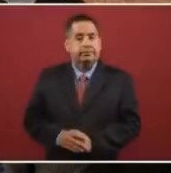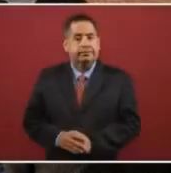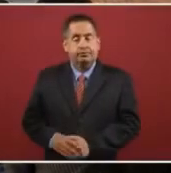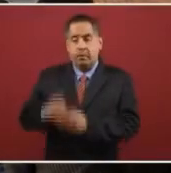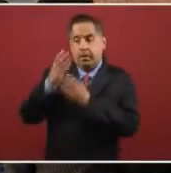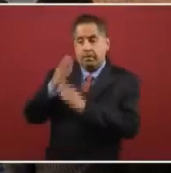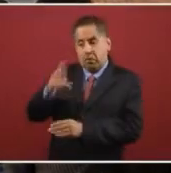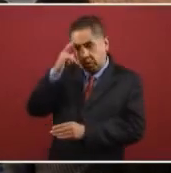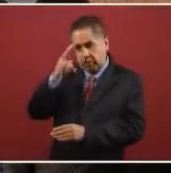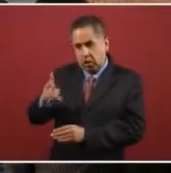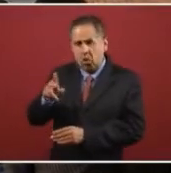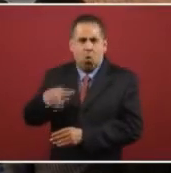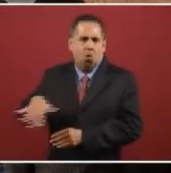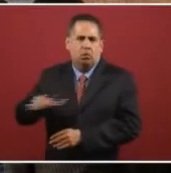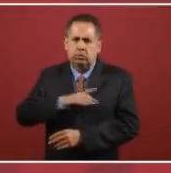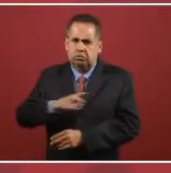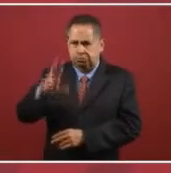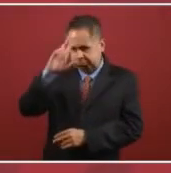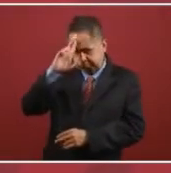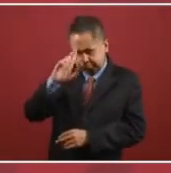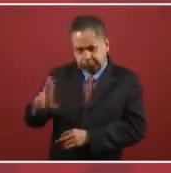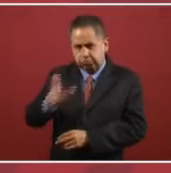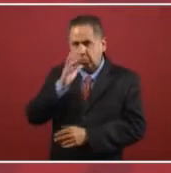in these decisions.